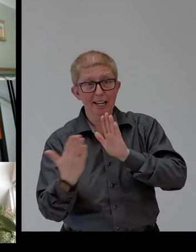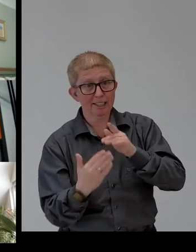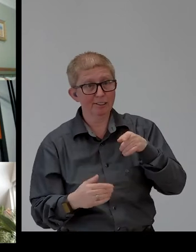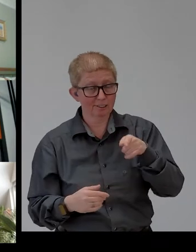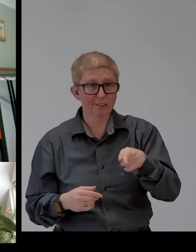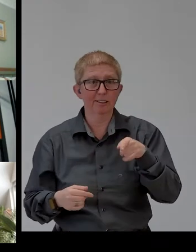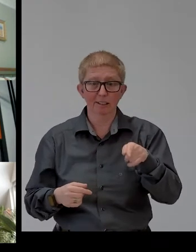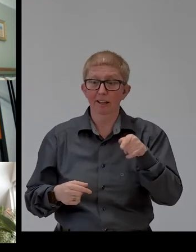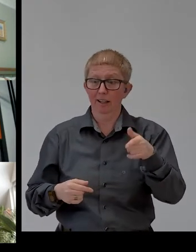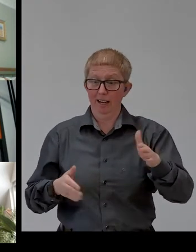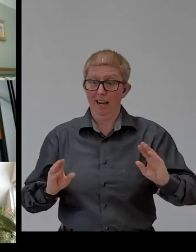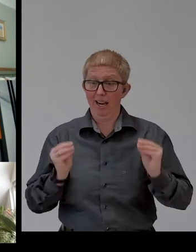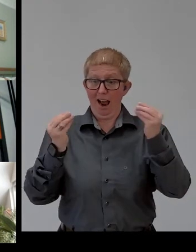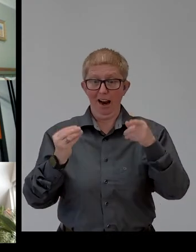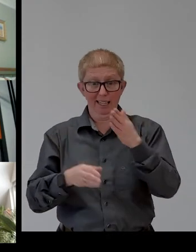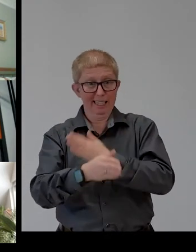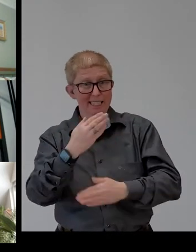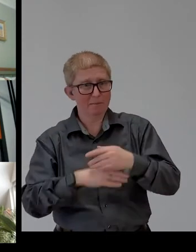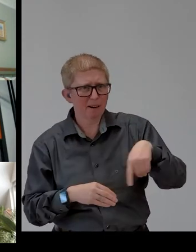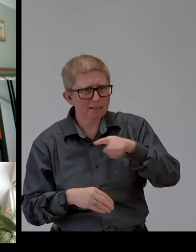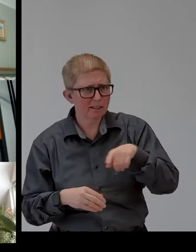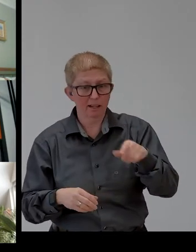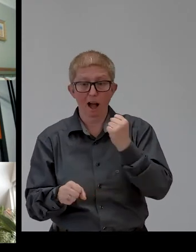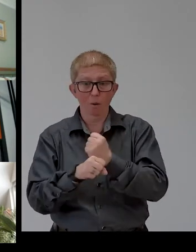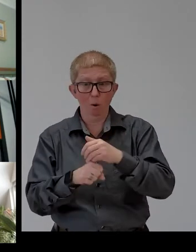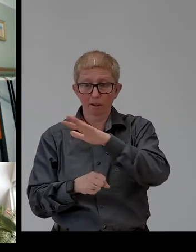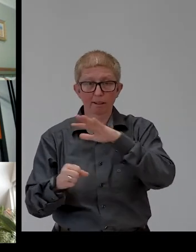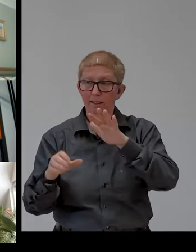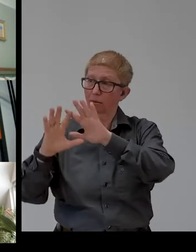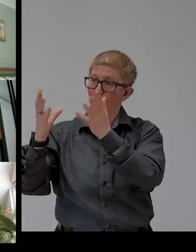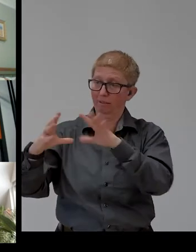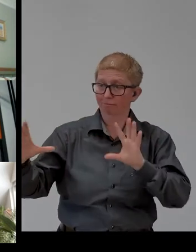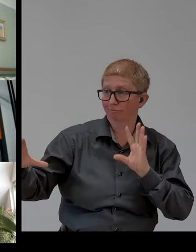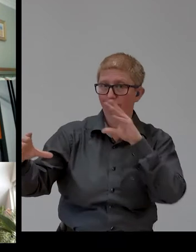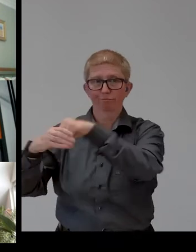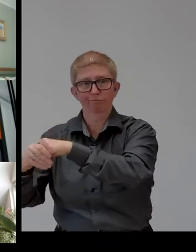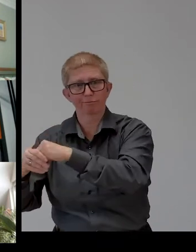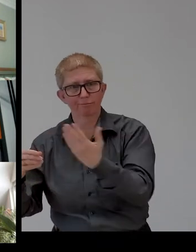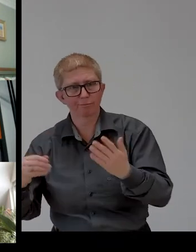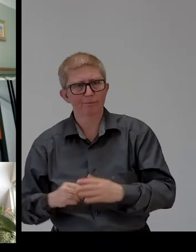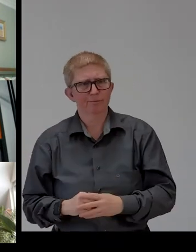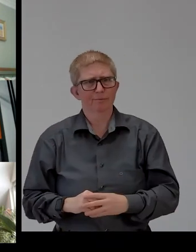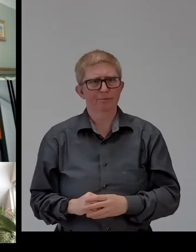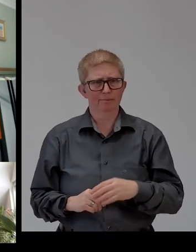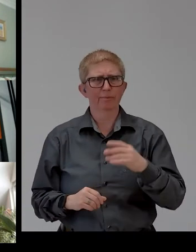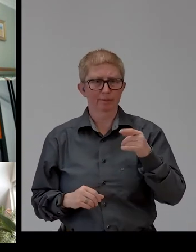We skilled 14 youth with disabilities every single day. In the last